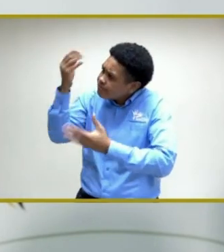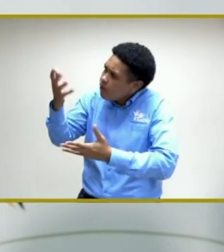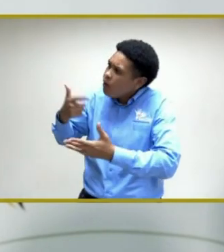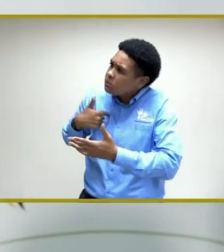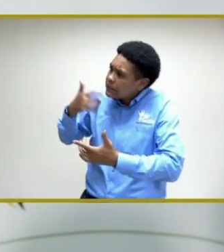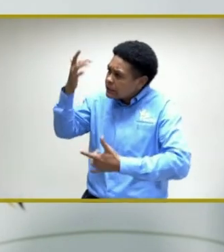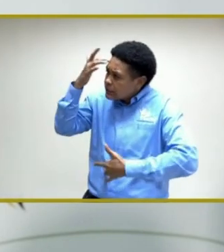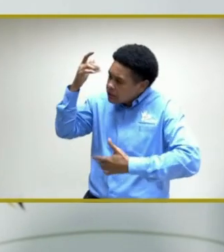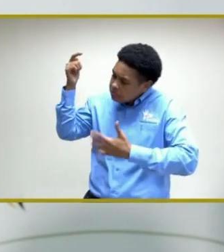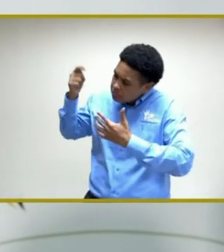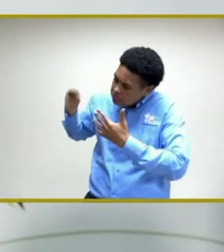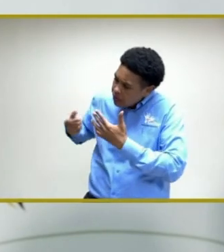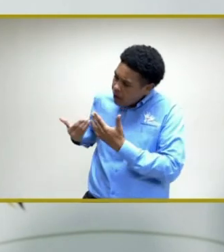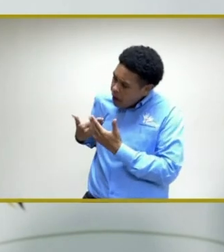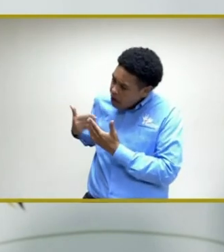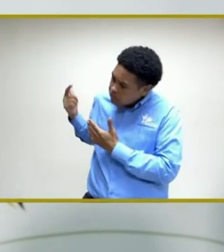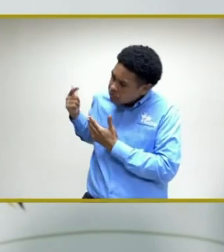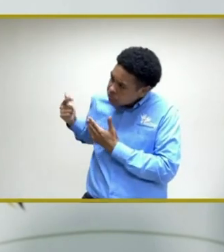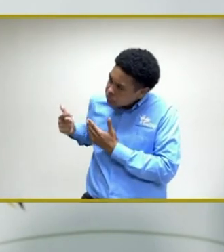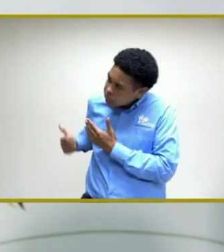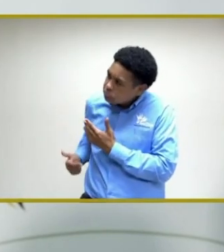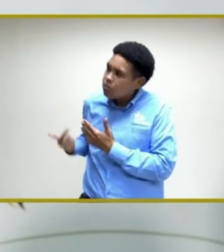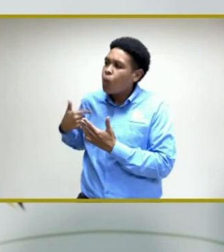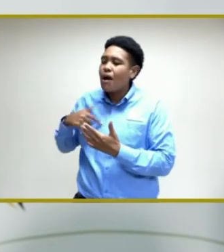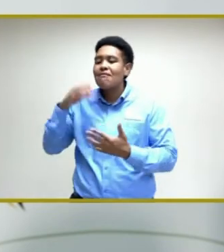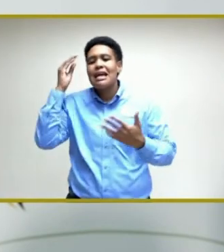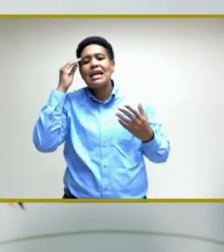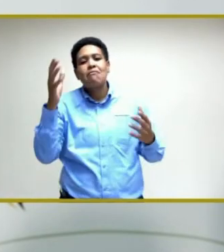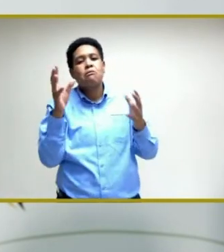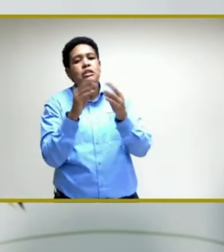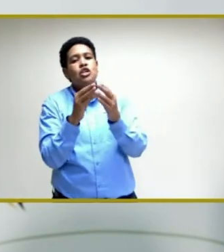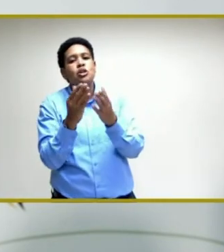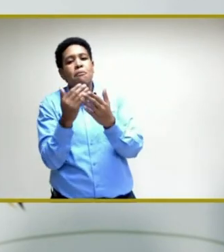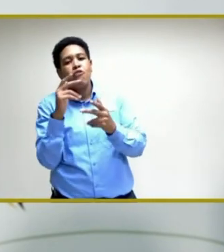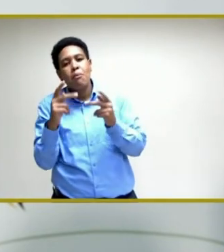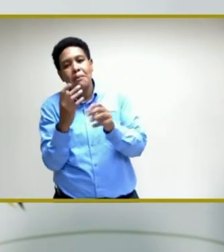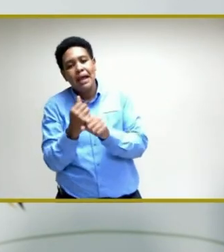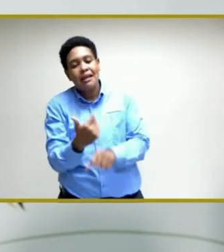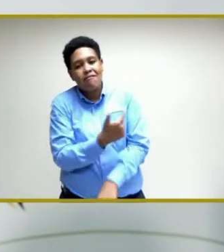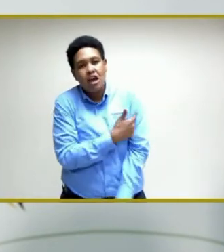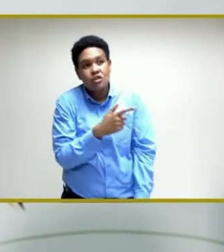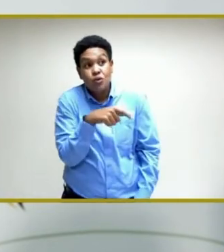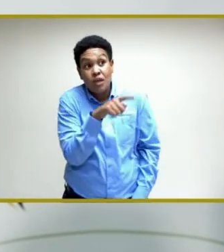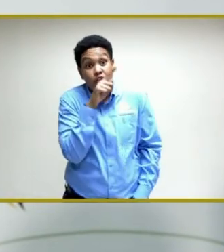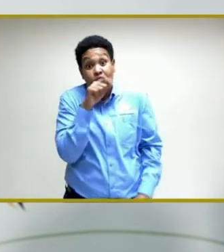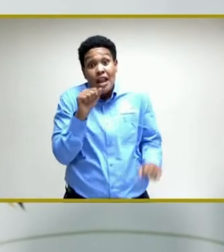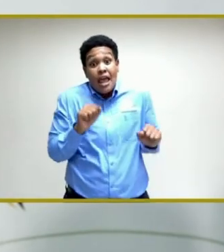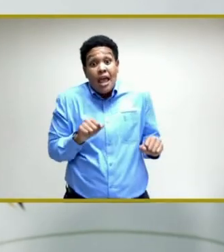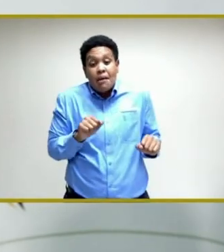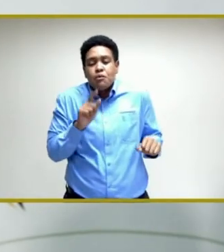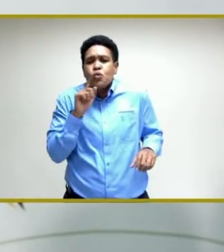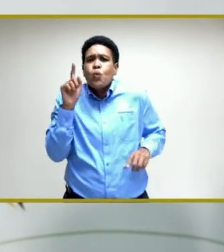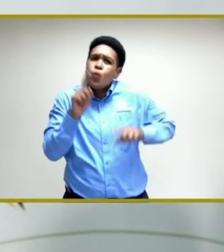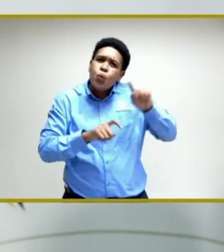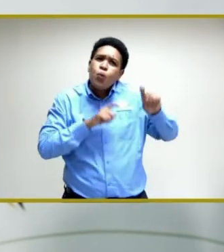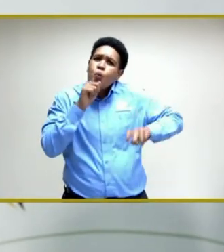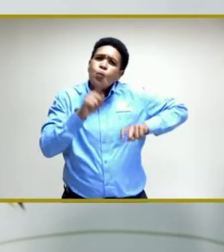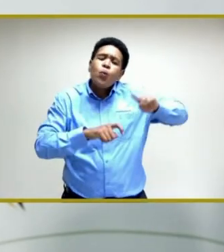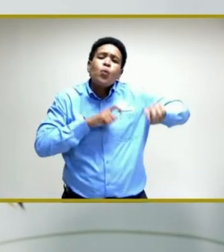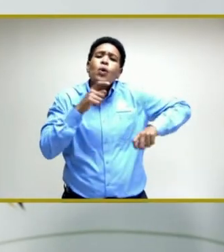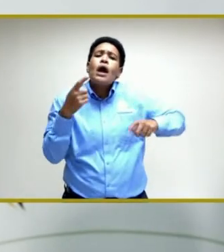administering the vaccine. We have an information session before persons get the vaccine so that they are able to ask questions.